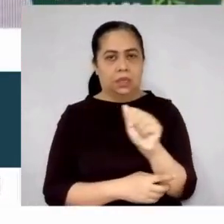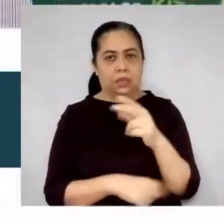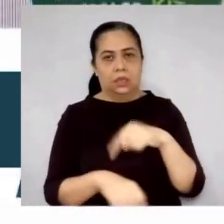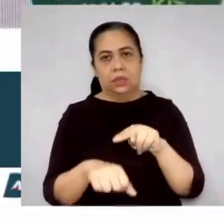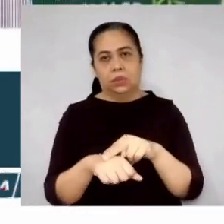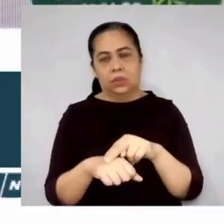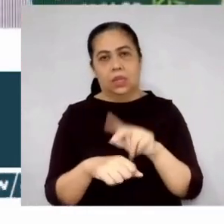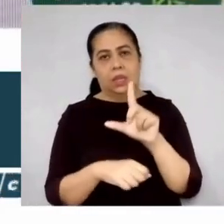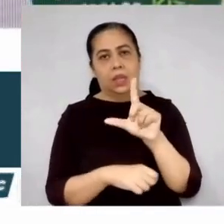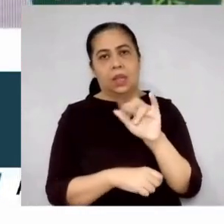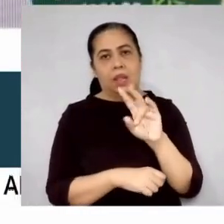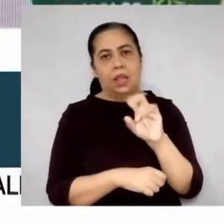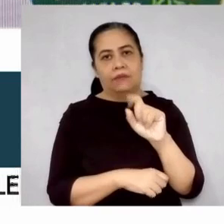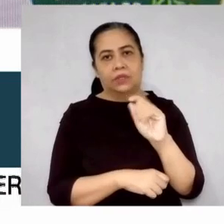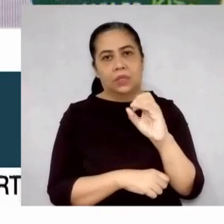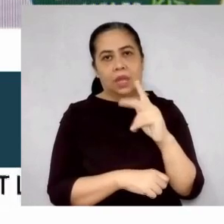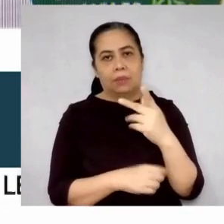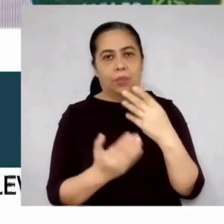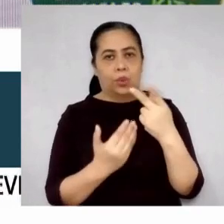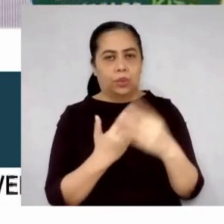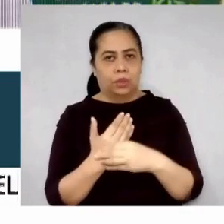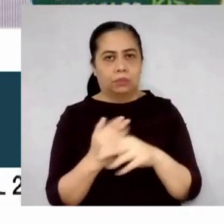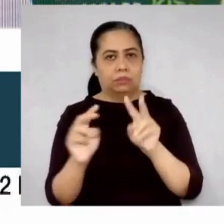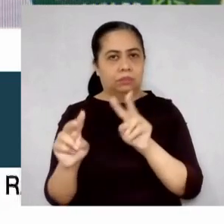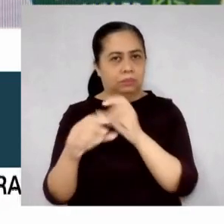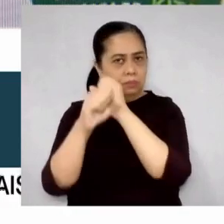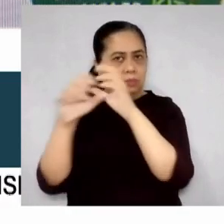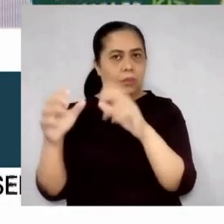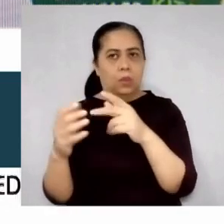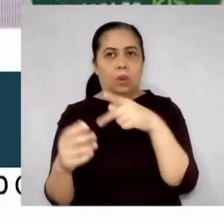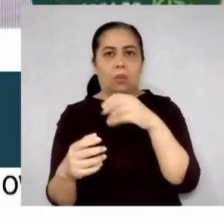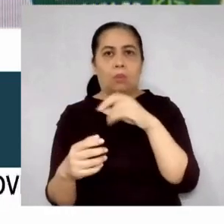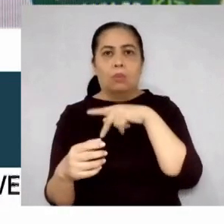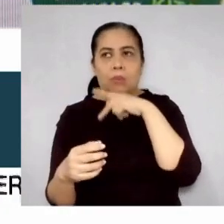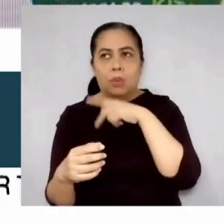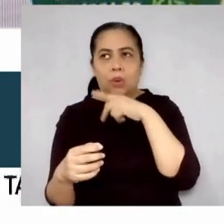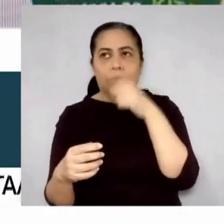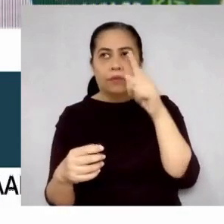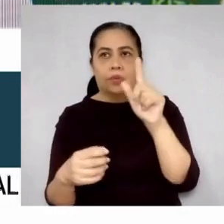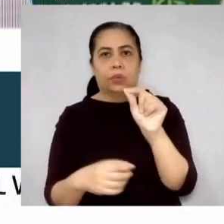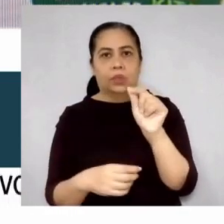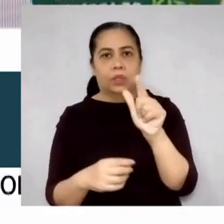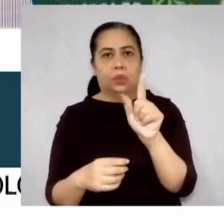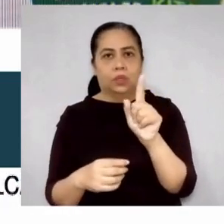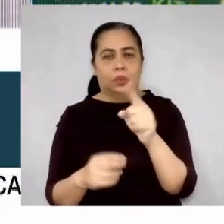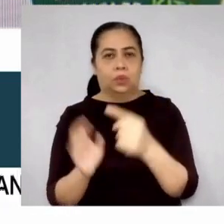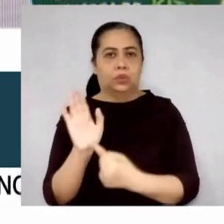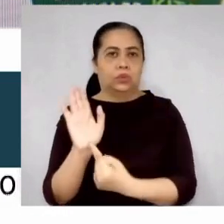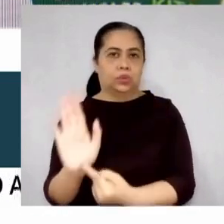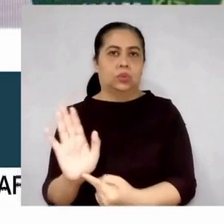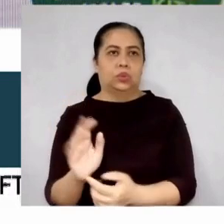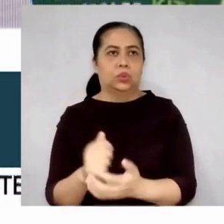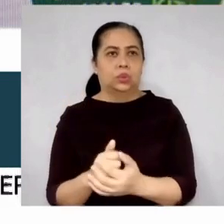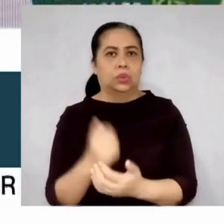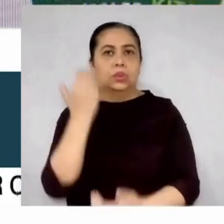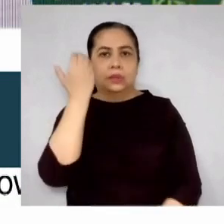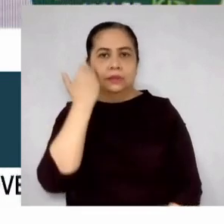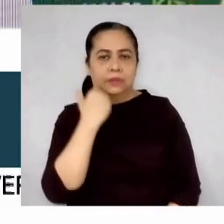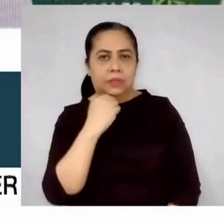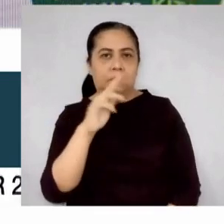Program on projected pork supply for 2021 shows a deficit of